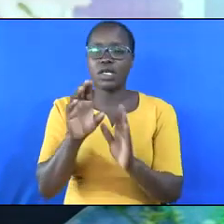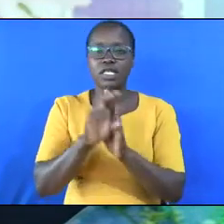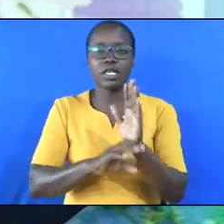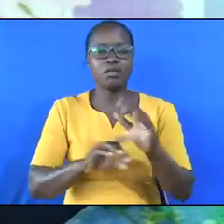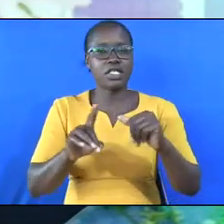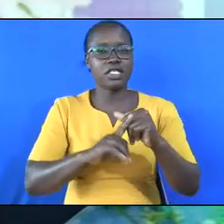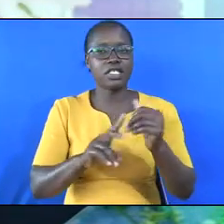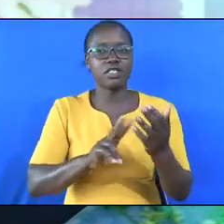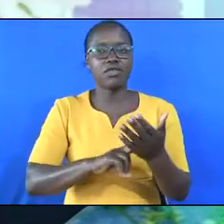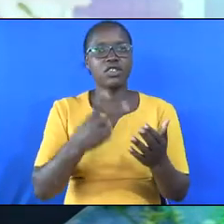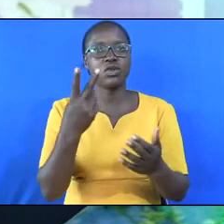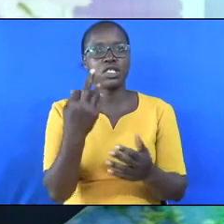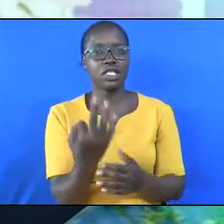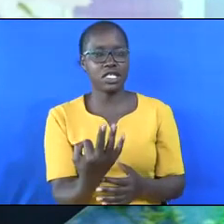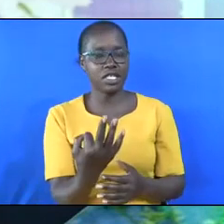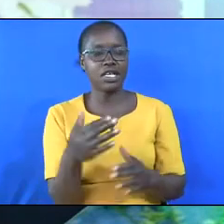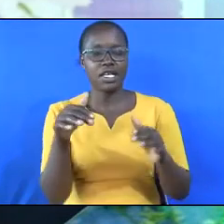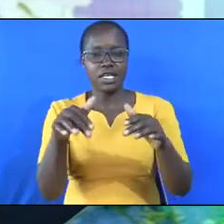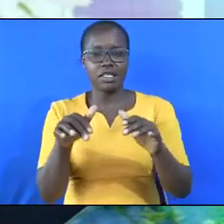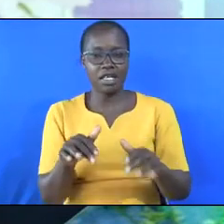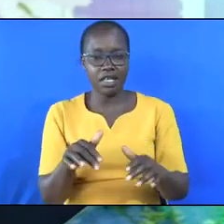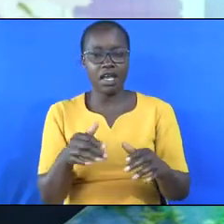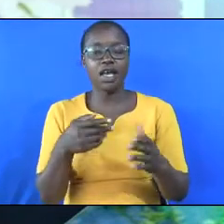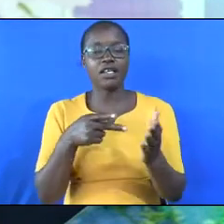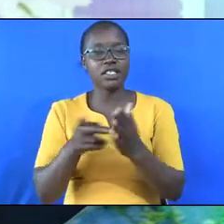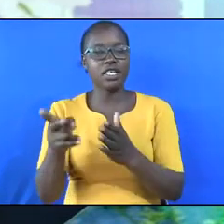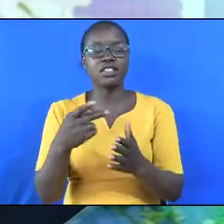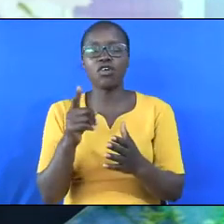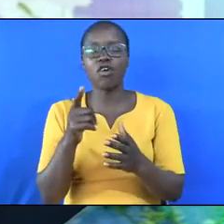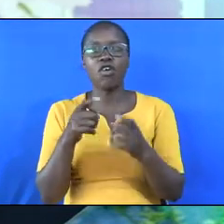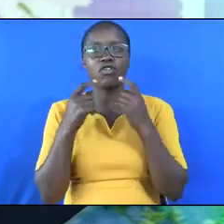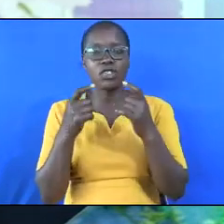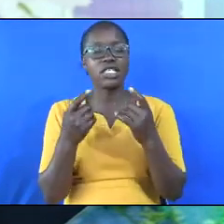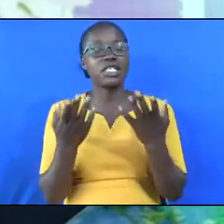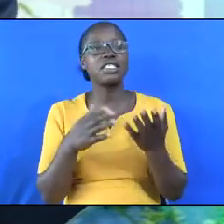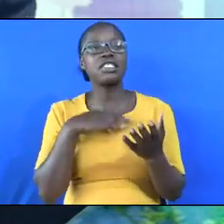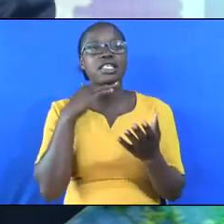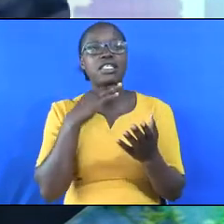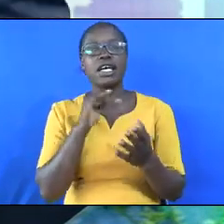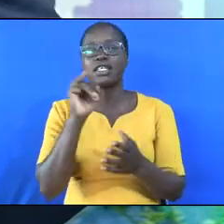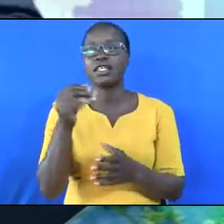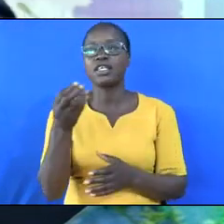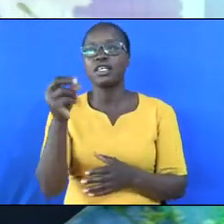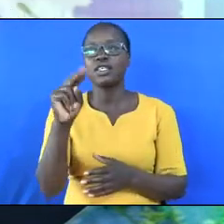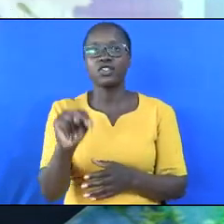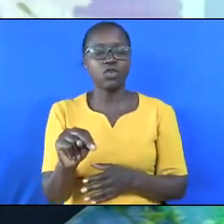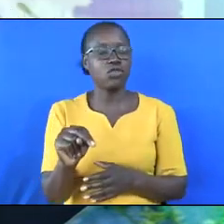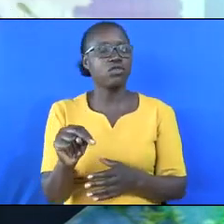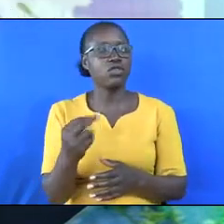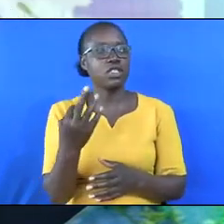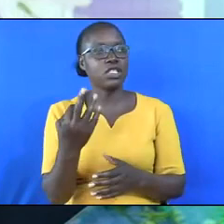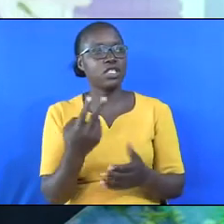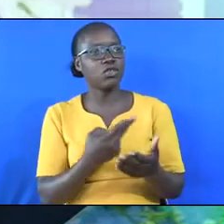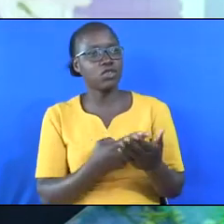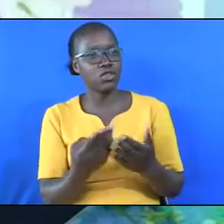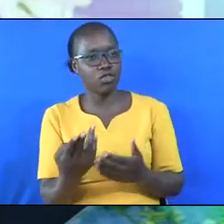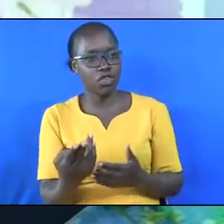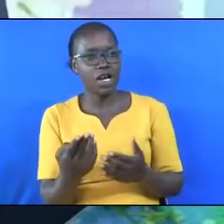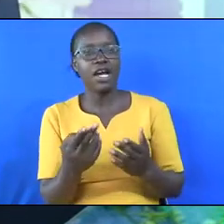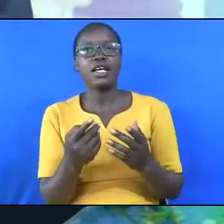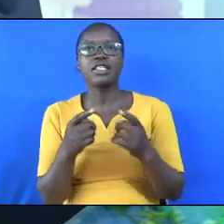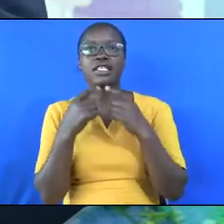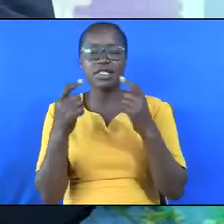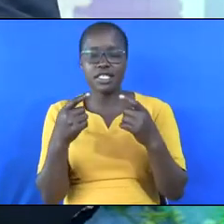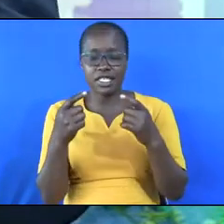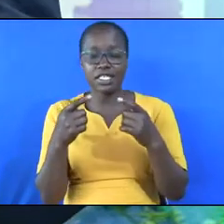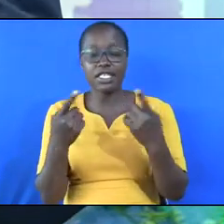23, the wages of sin is death. And John 3, verse 4, says that sin is the transgression of the